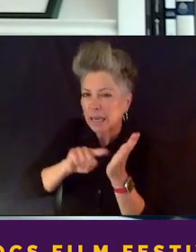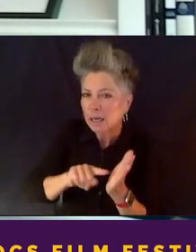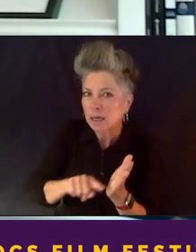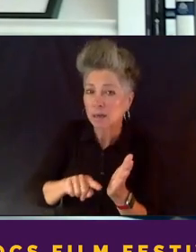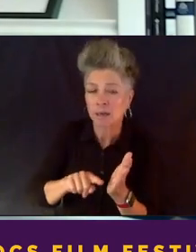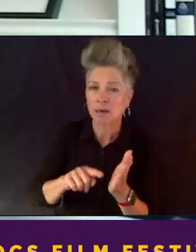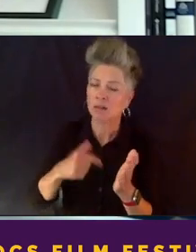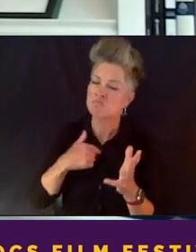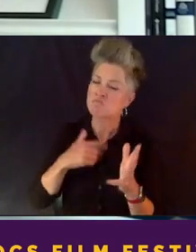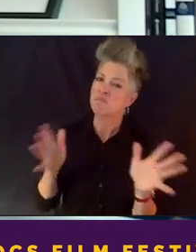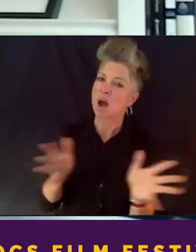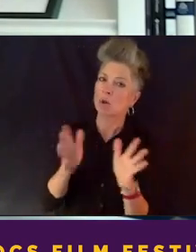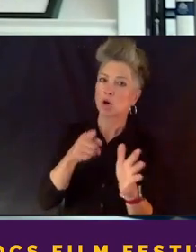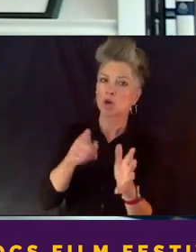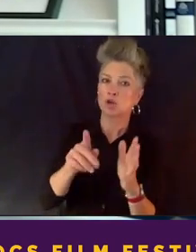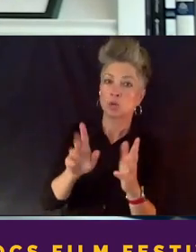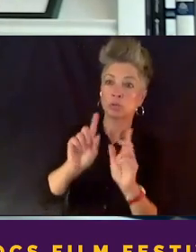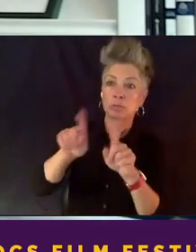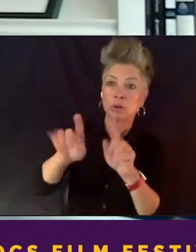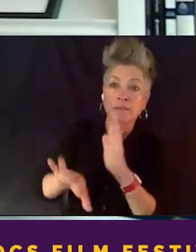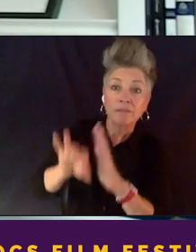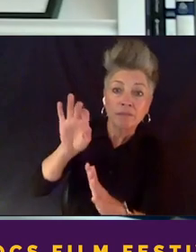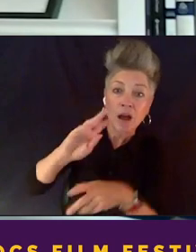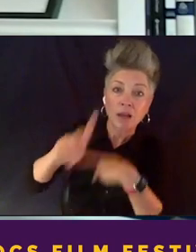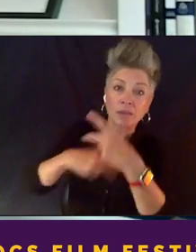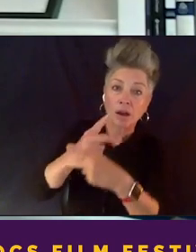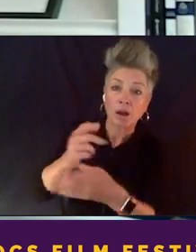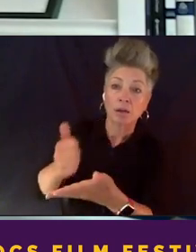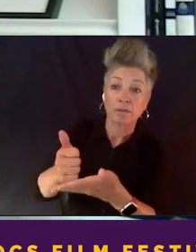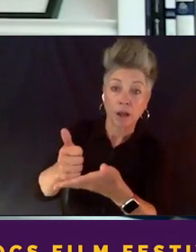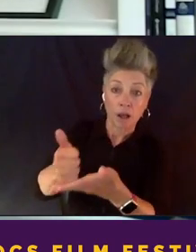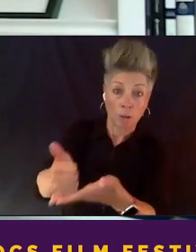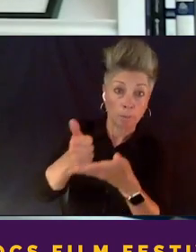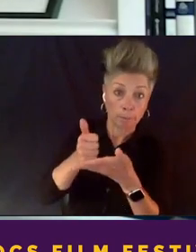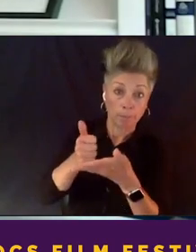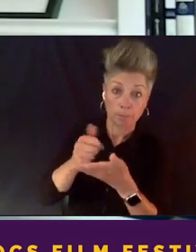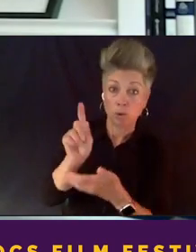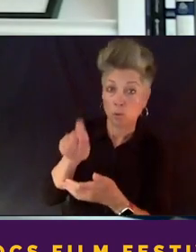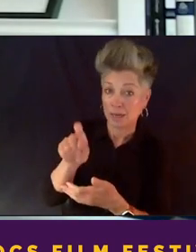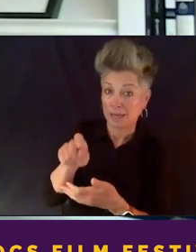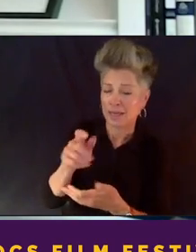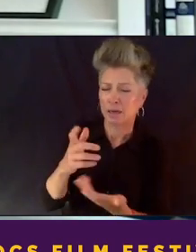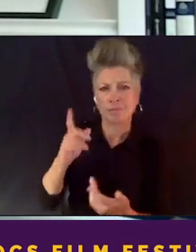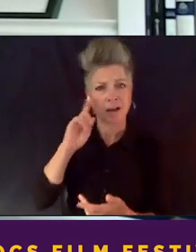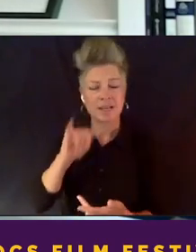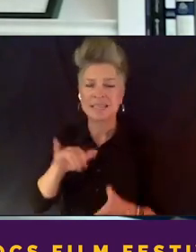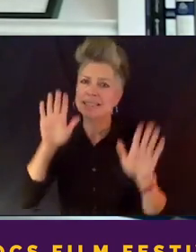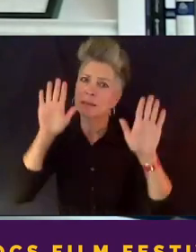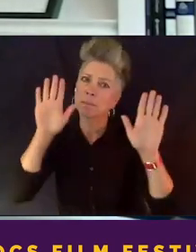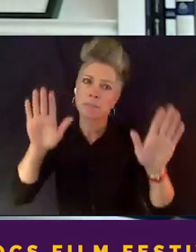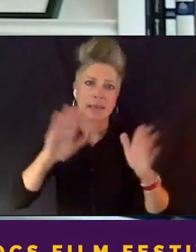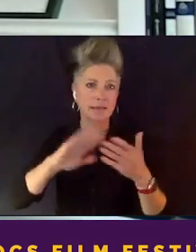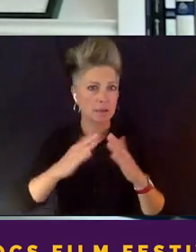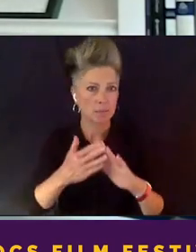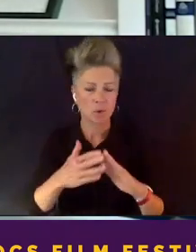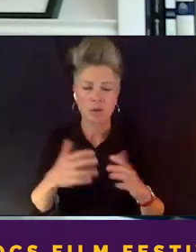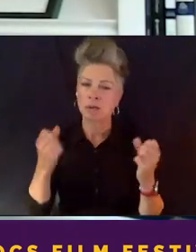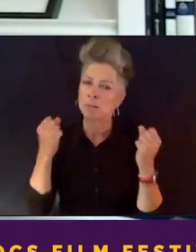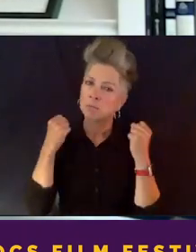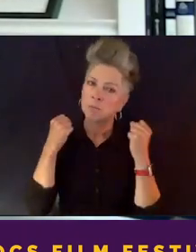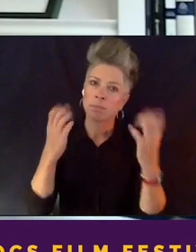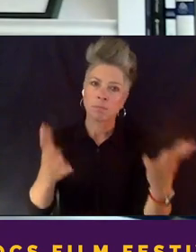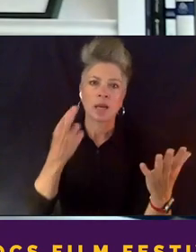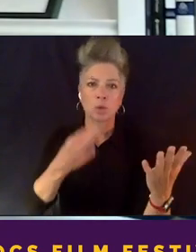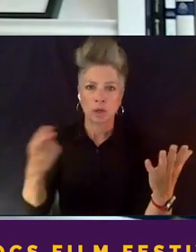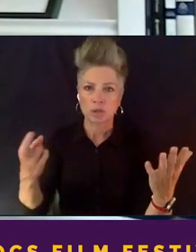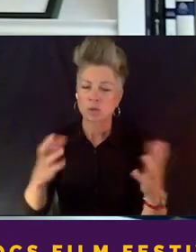to go out and find the kind of help that they think they need. I think that it's an amazing community and there's lots of resources and help